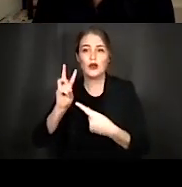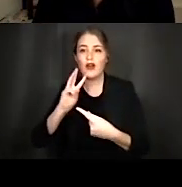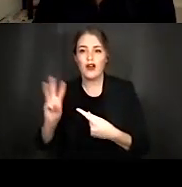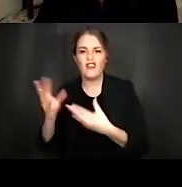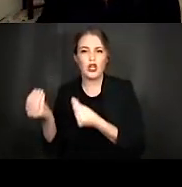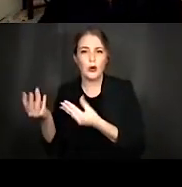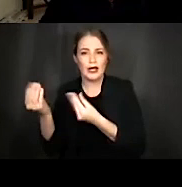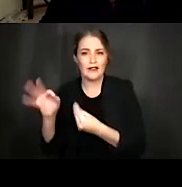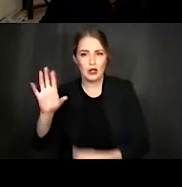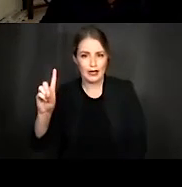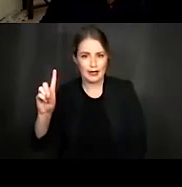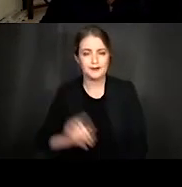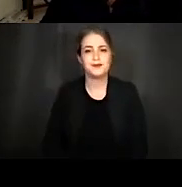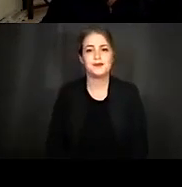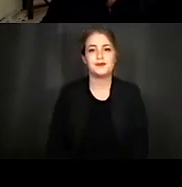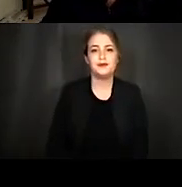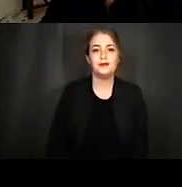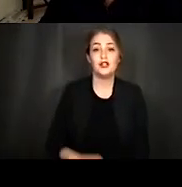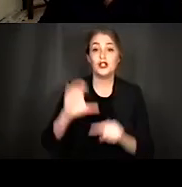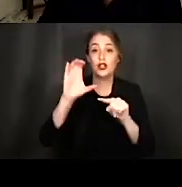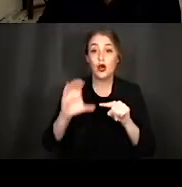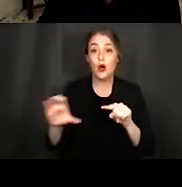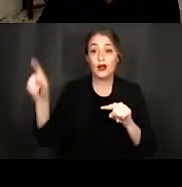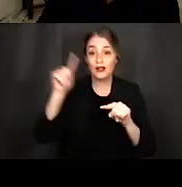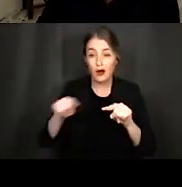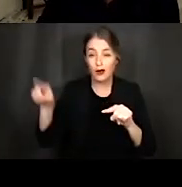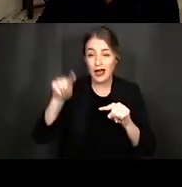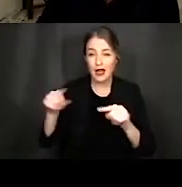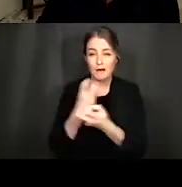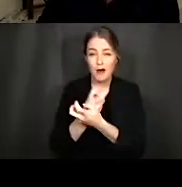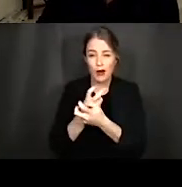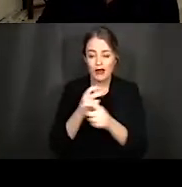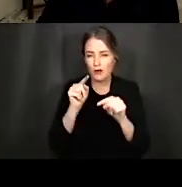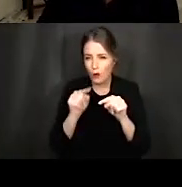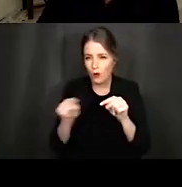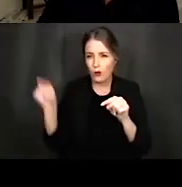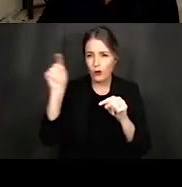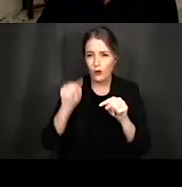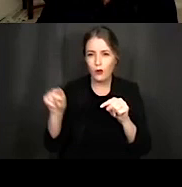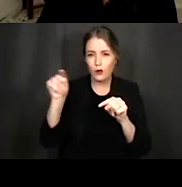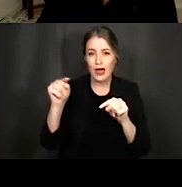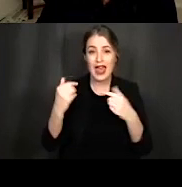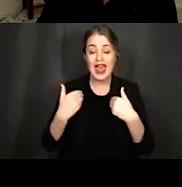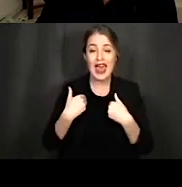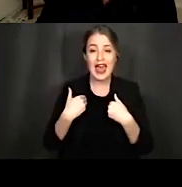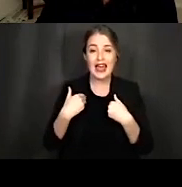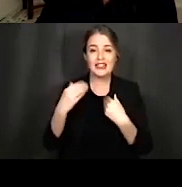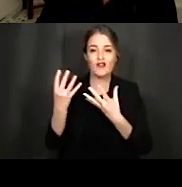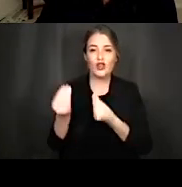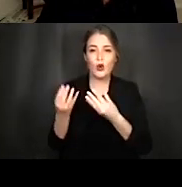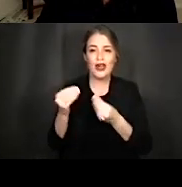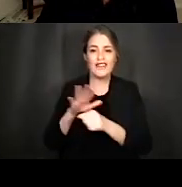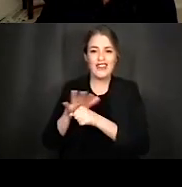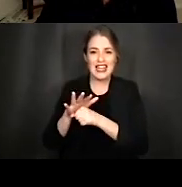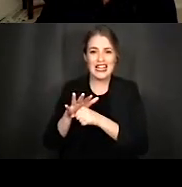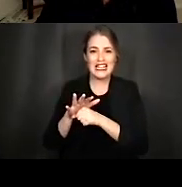So the cochlea, which is Greek for snail, is a bony spiral housing which encases three fluid-filled cavities, as we